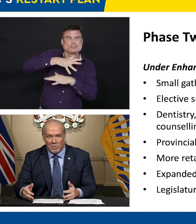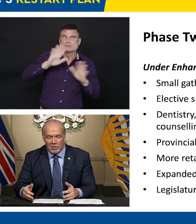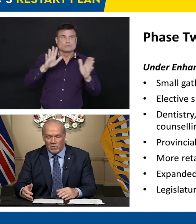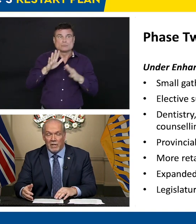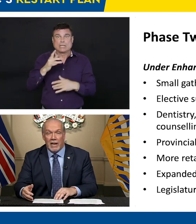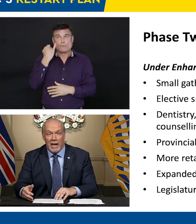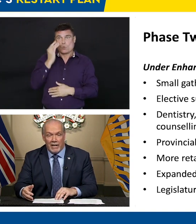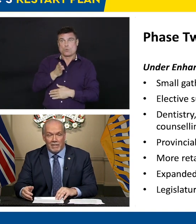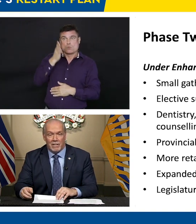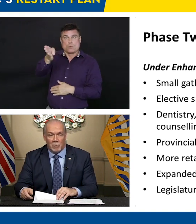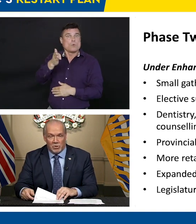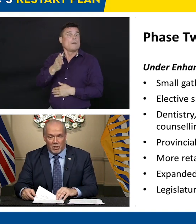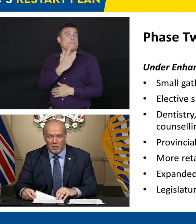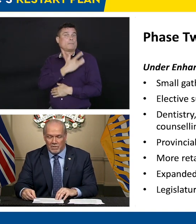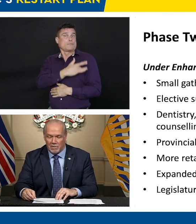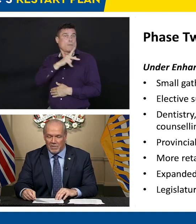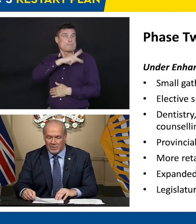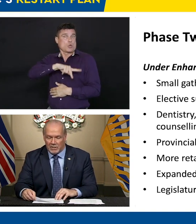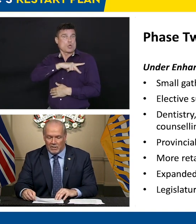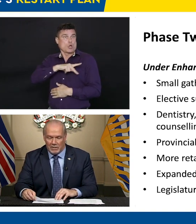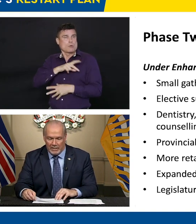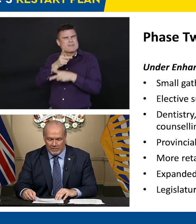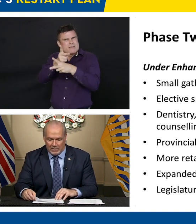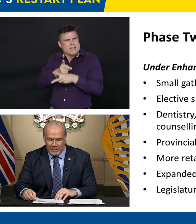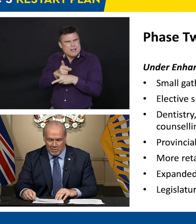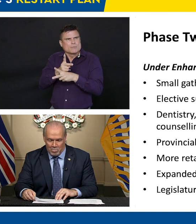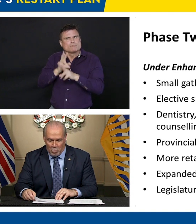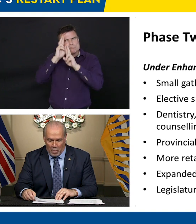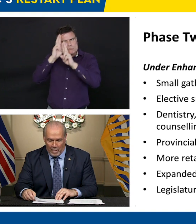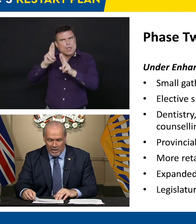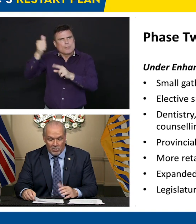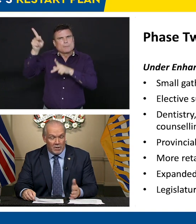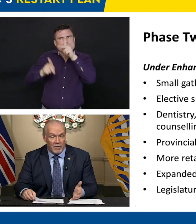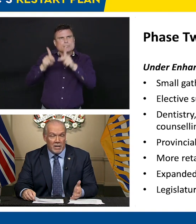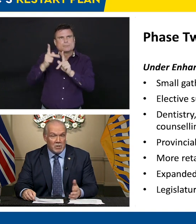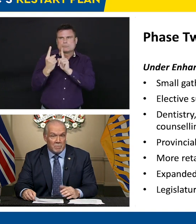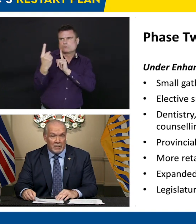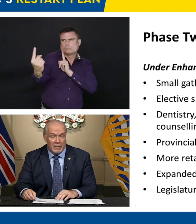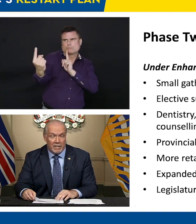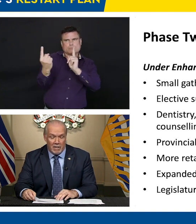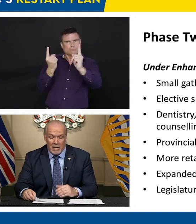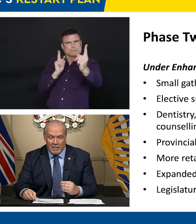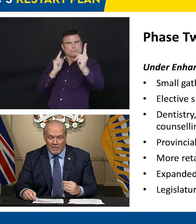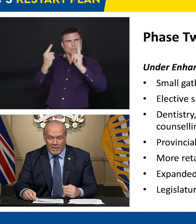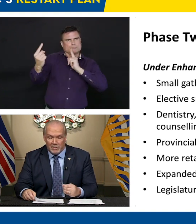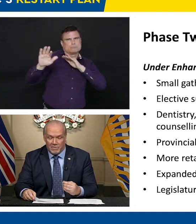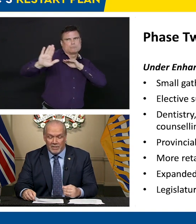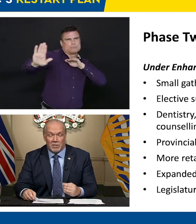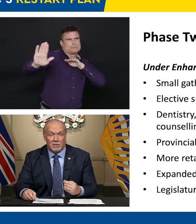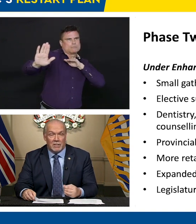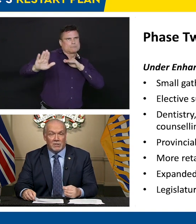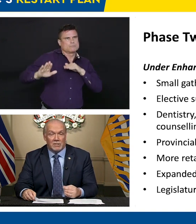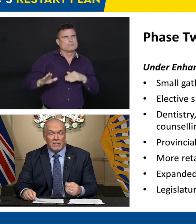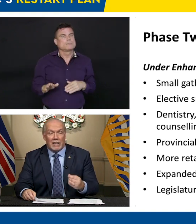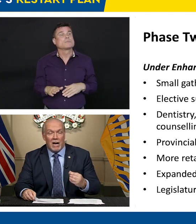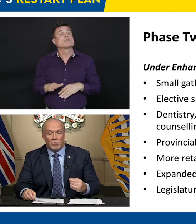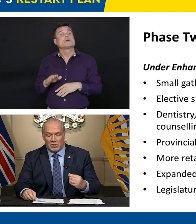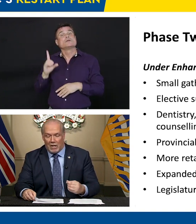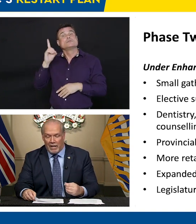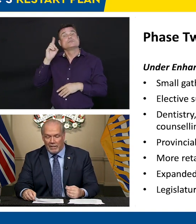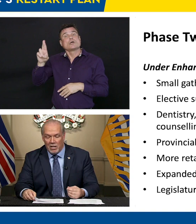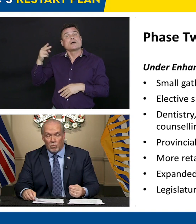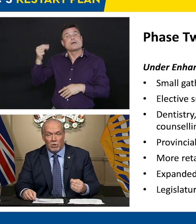people around you and observe physical distancing. Dr. Henry's been clear that this physical distancing